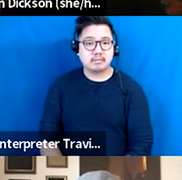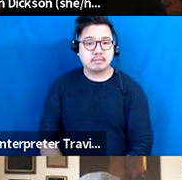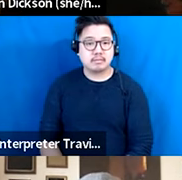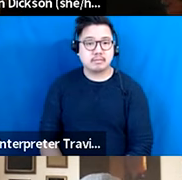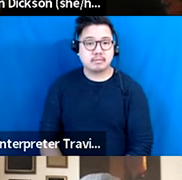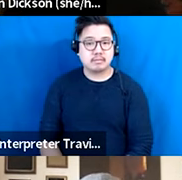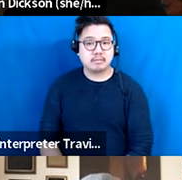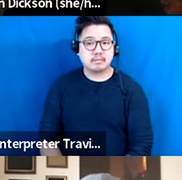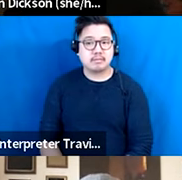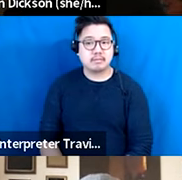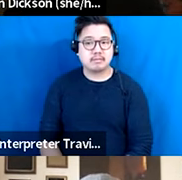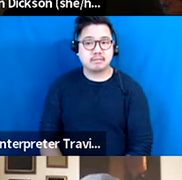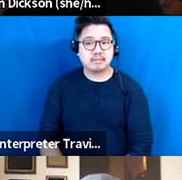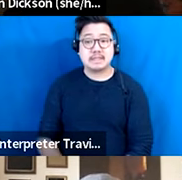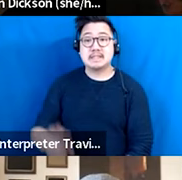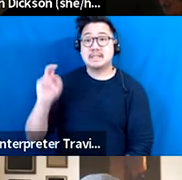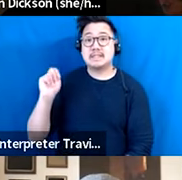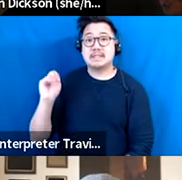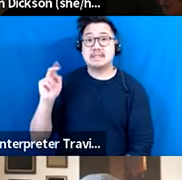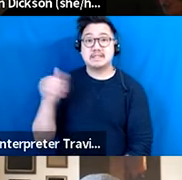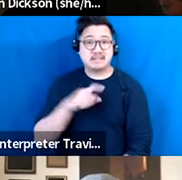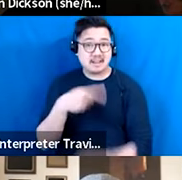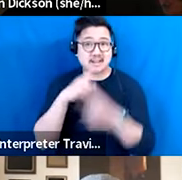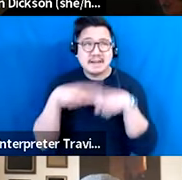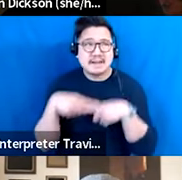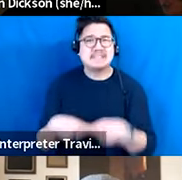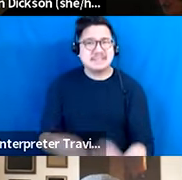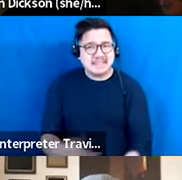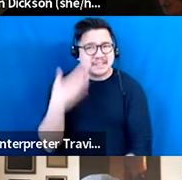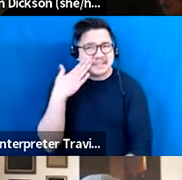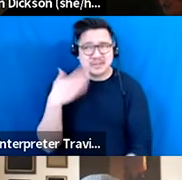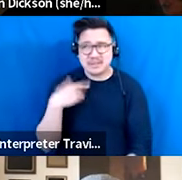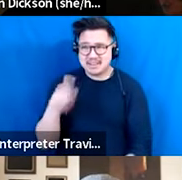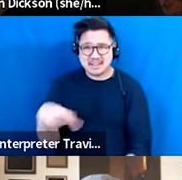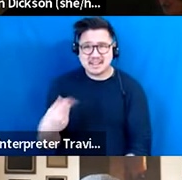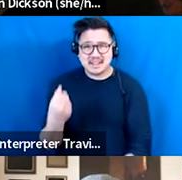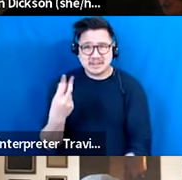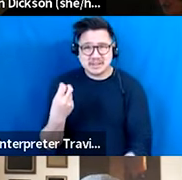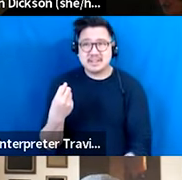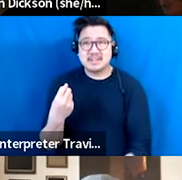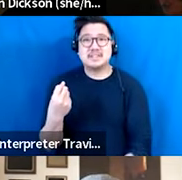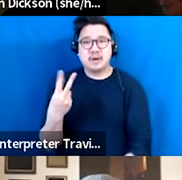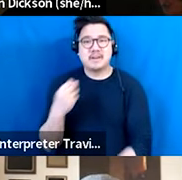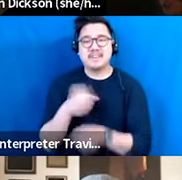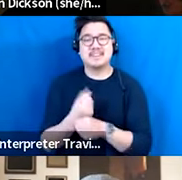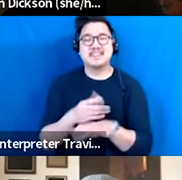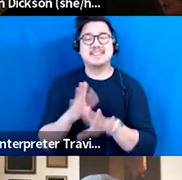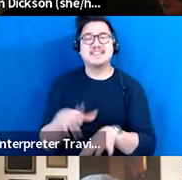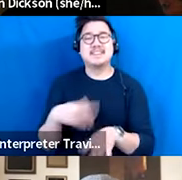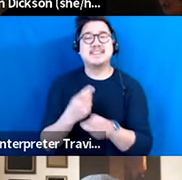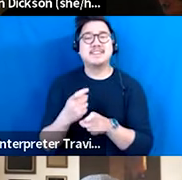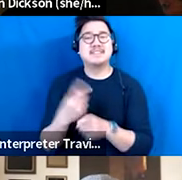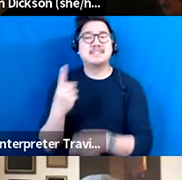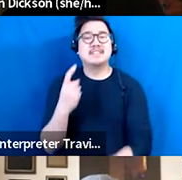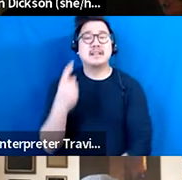You got to unmute Nina. I don't know. You'd think after 12 years on Zoom, that's what it feels like. The thing that immediately came to mind is